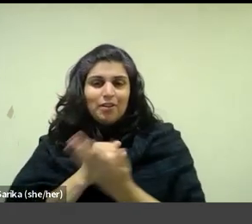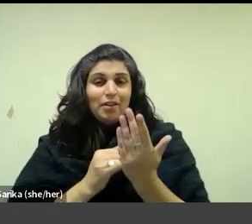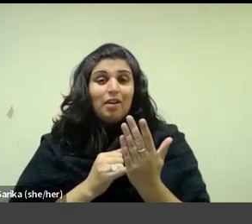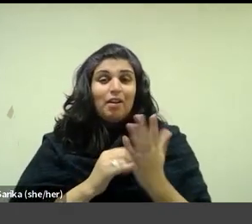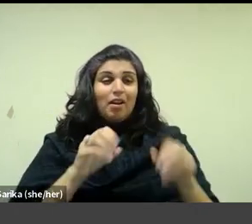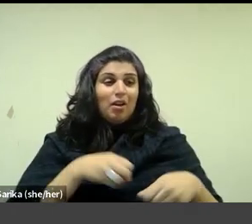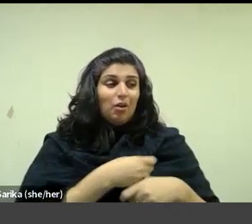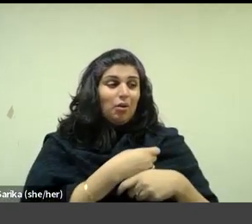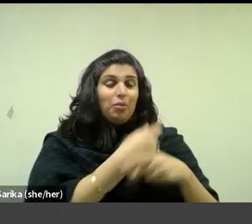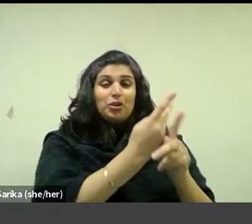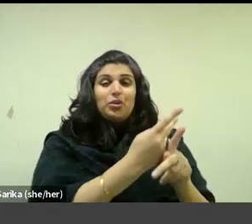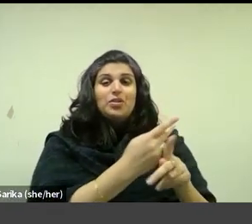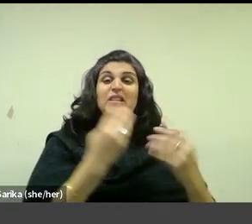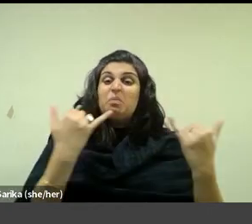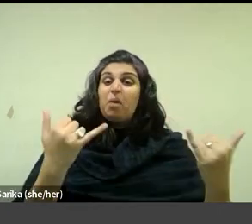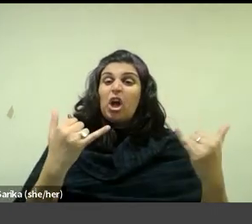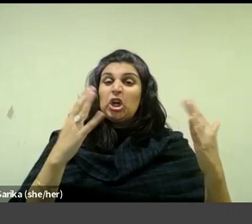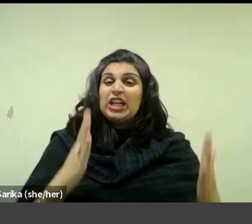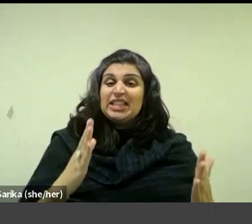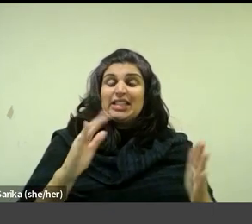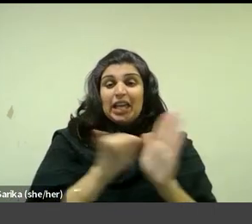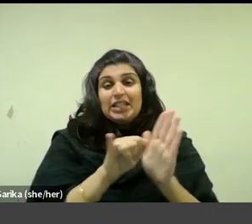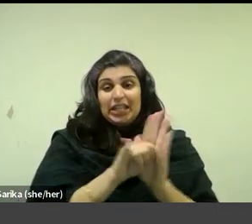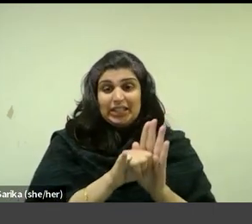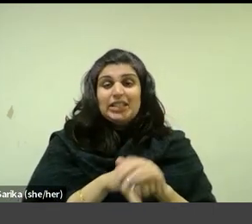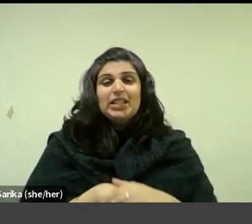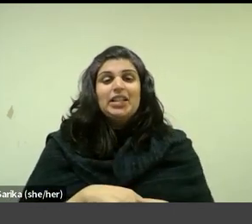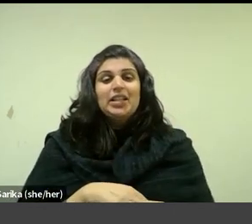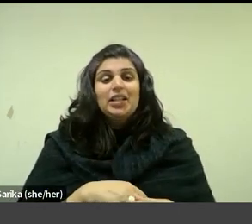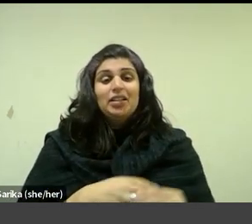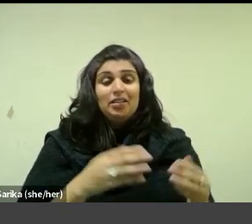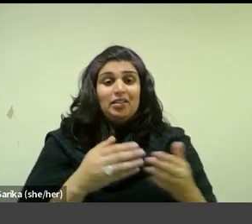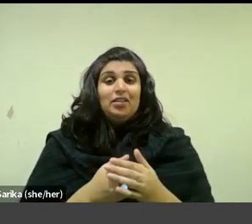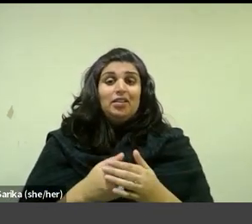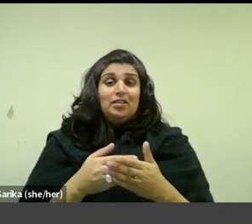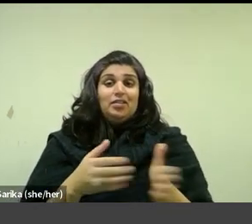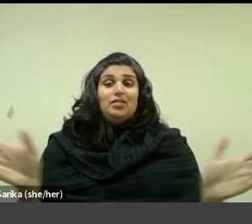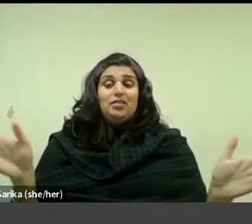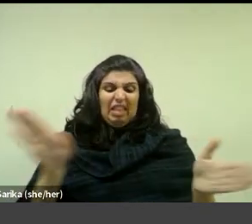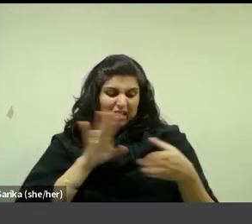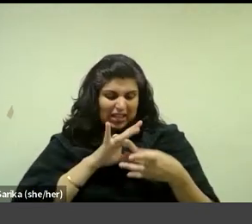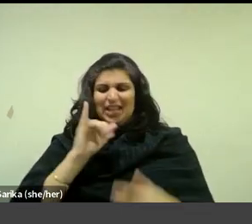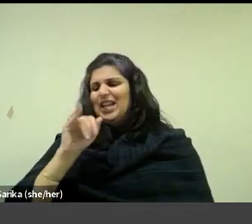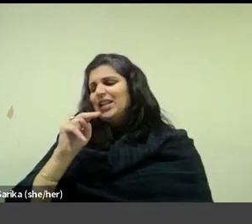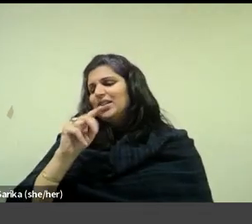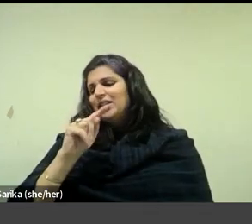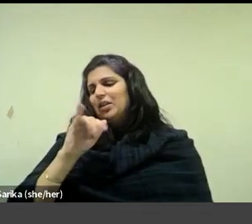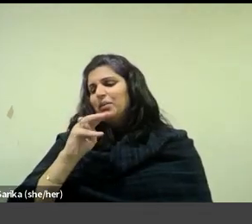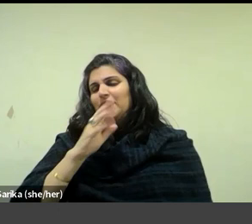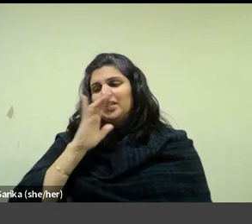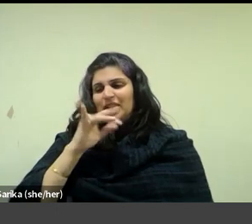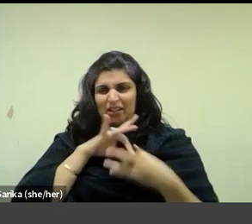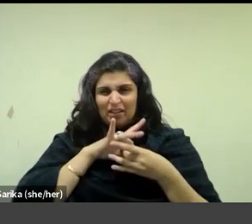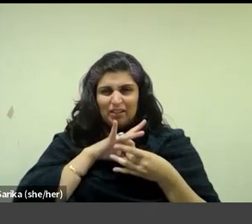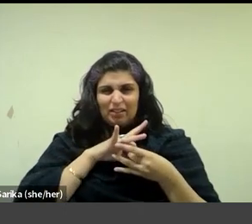modernist identity for intimism. More generally, it was the intimacy, sometimes serious or